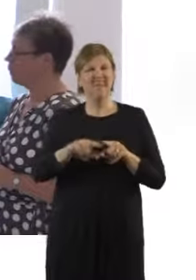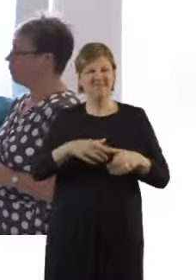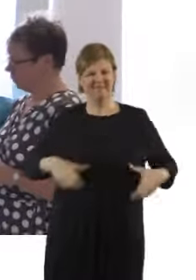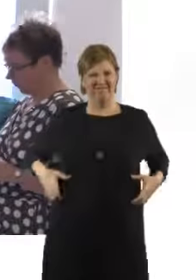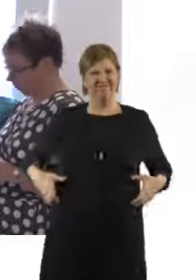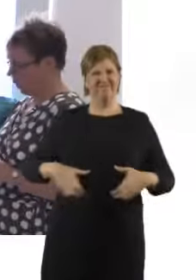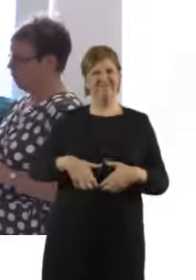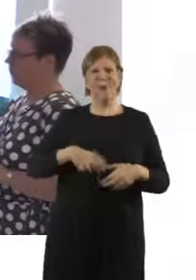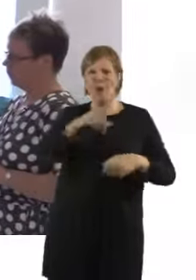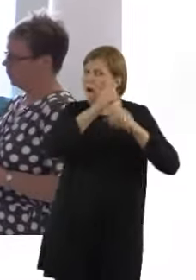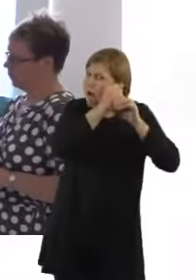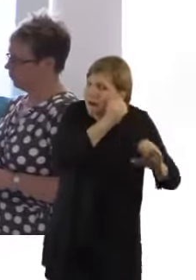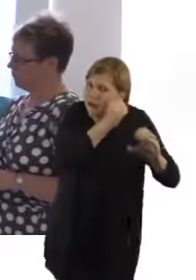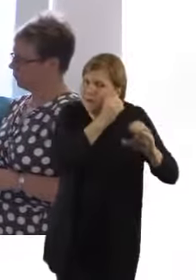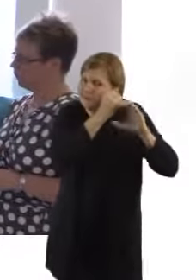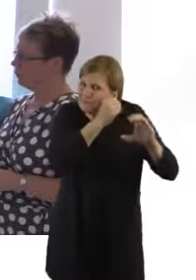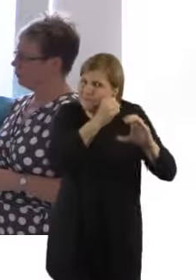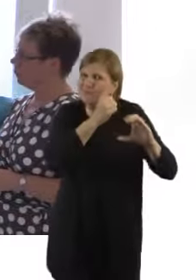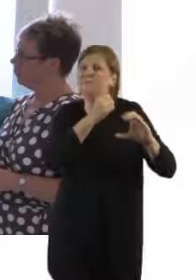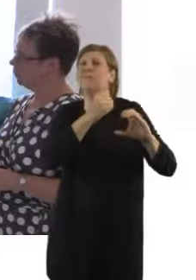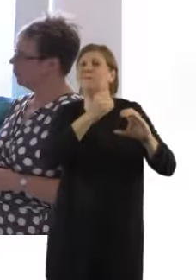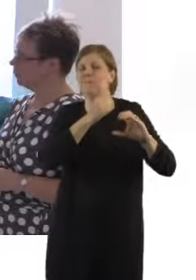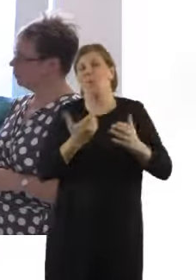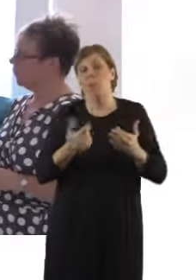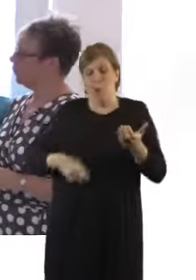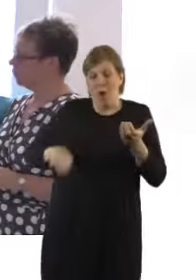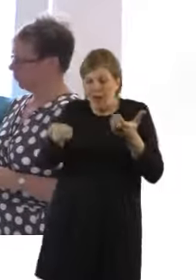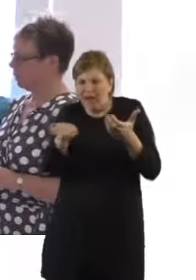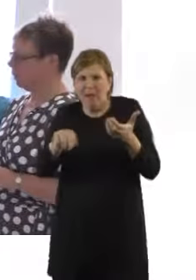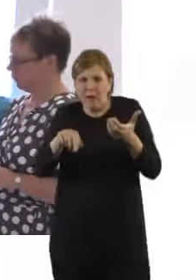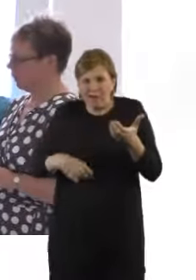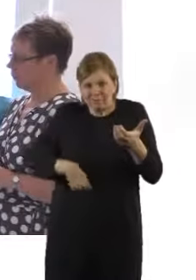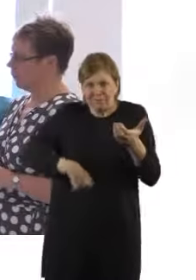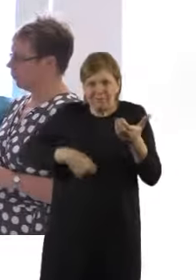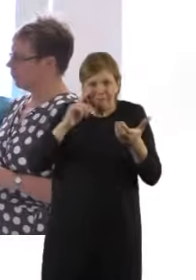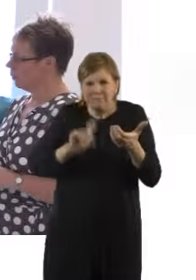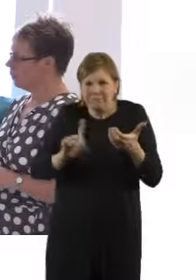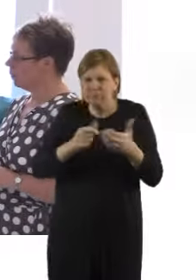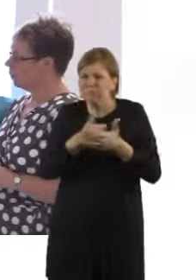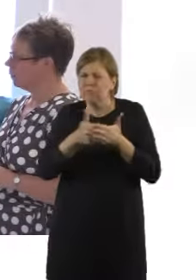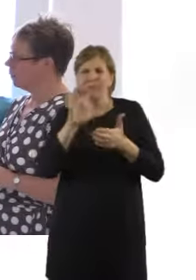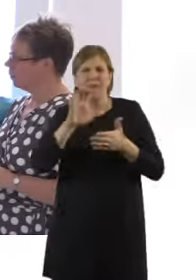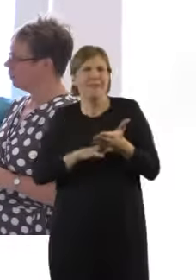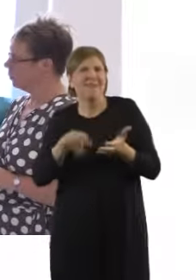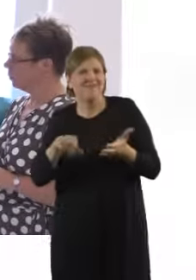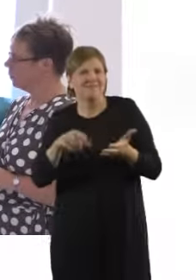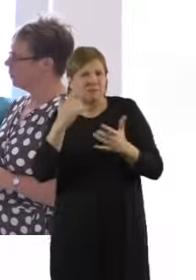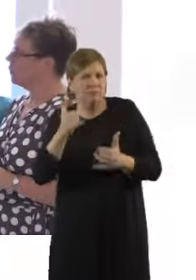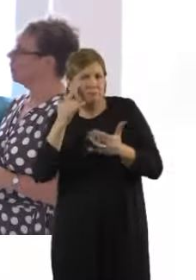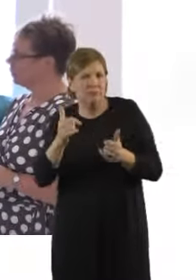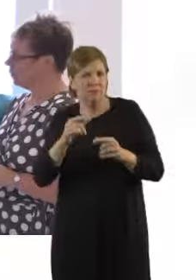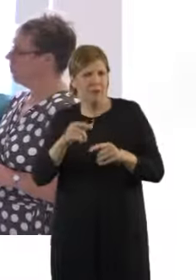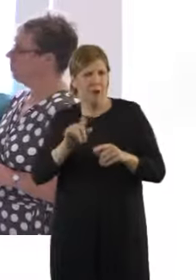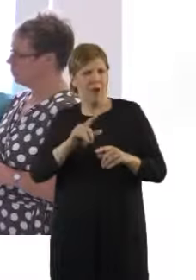handheld Doppler and this is done every 15 minutes. listen in to see how the baby's heart rate is and that's just to see if the baby's getting